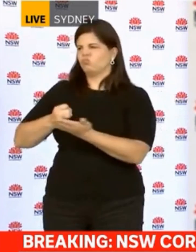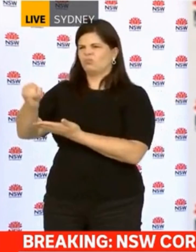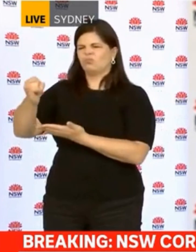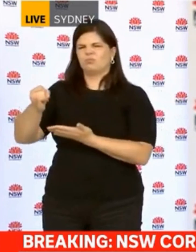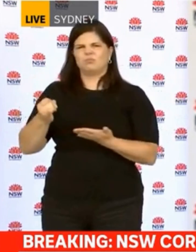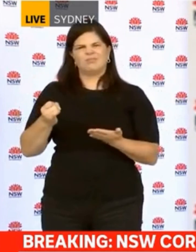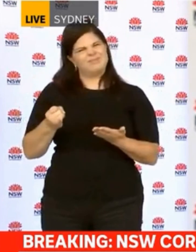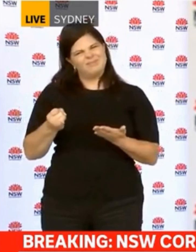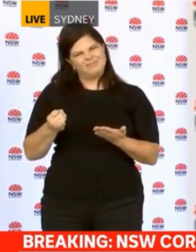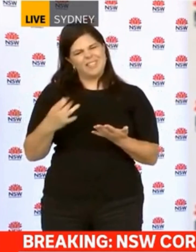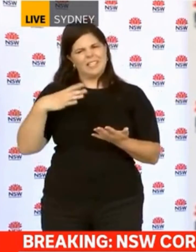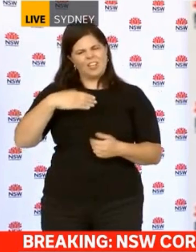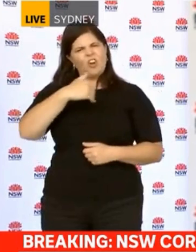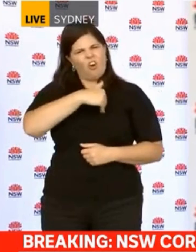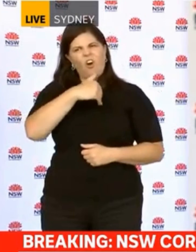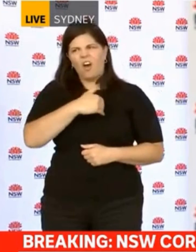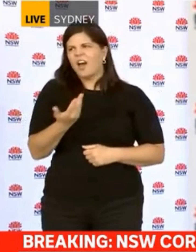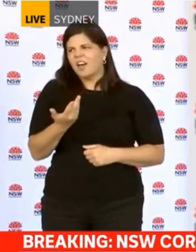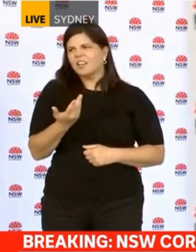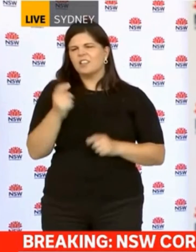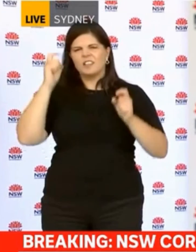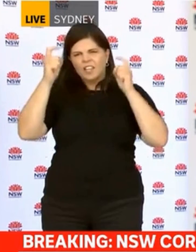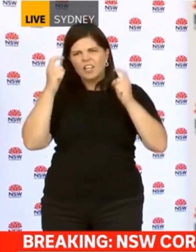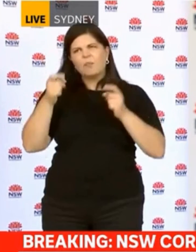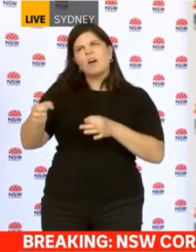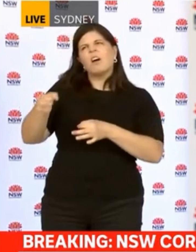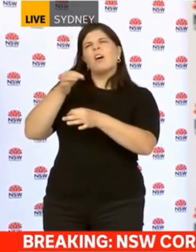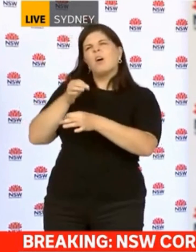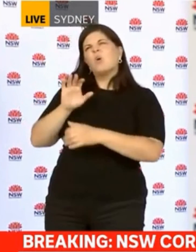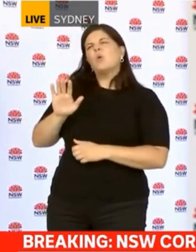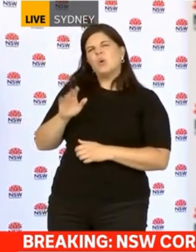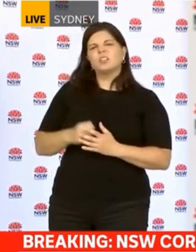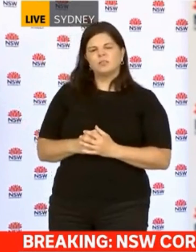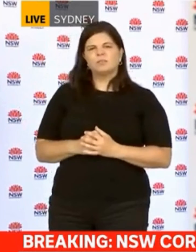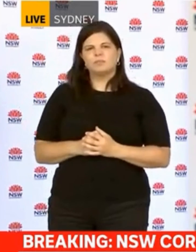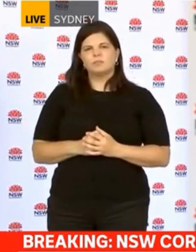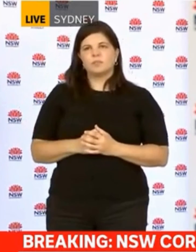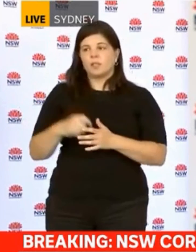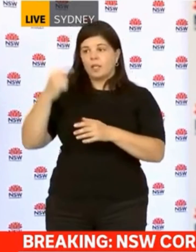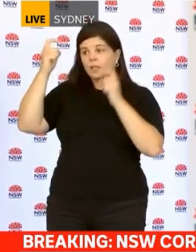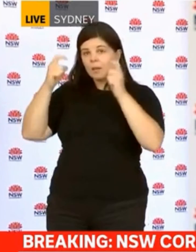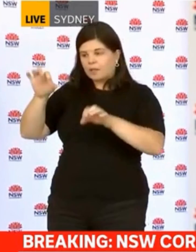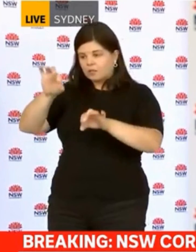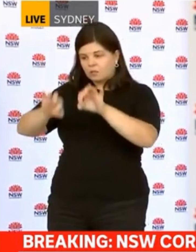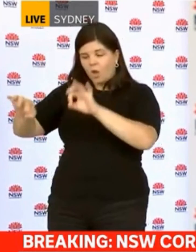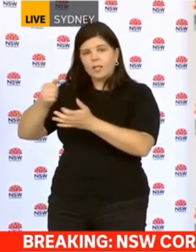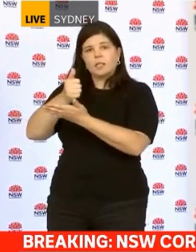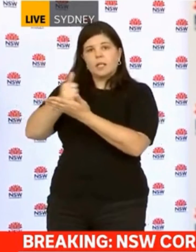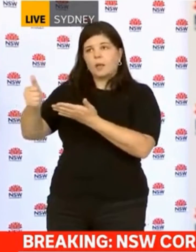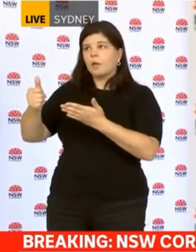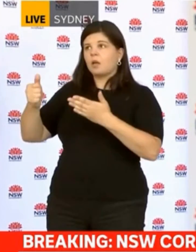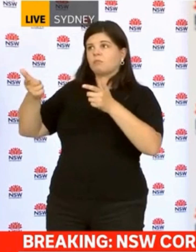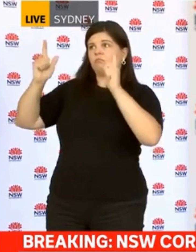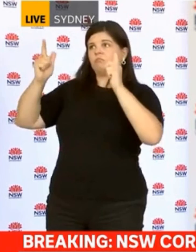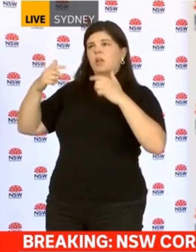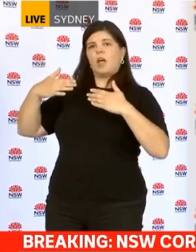decisions. And all I say to people is just base your decisions on the health advice and the science and the data and